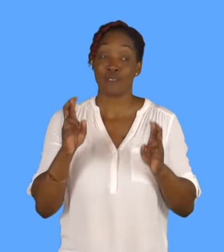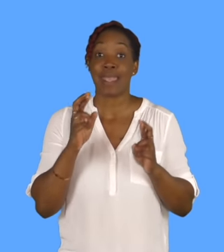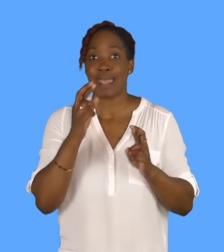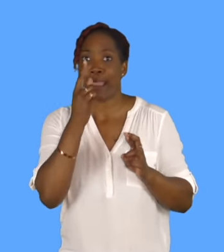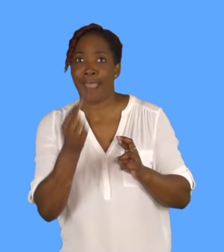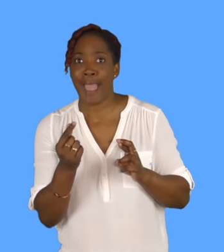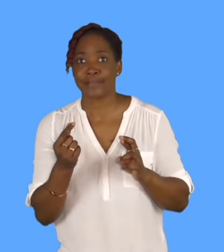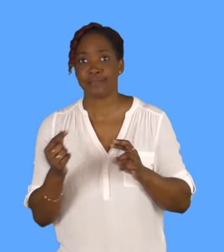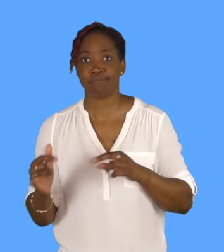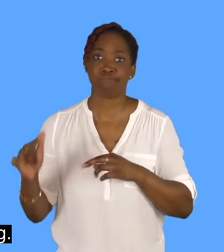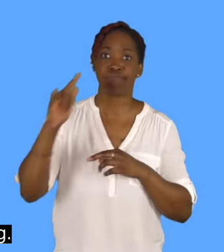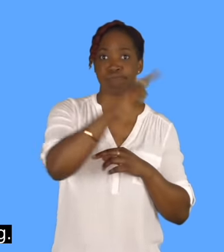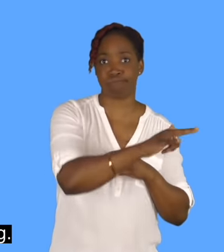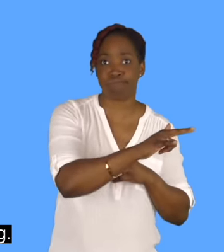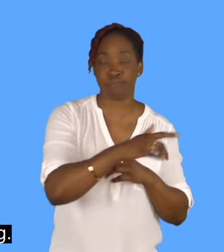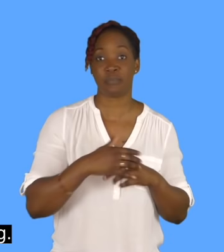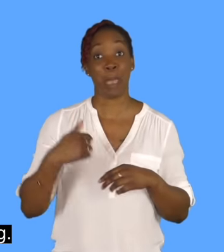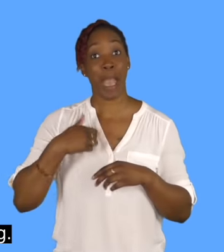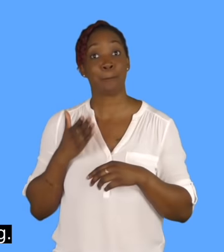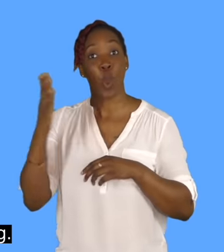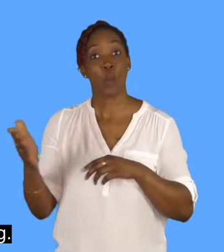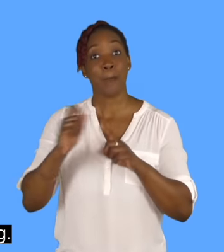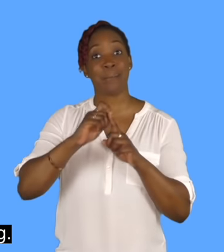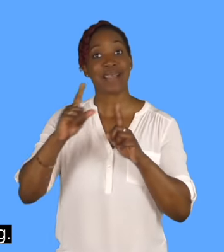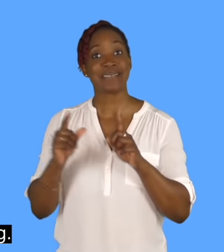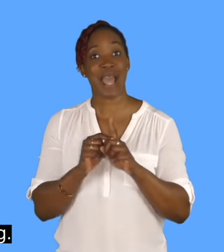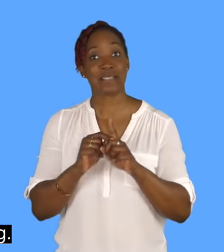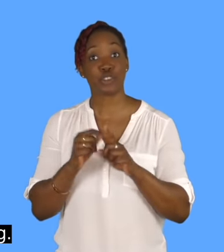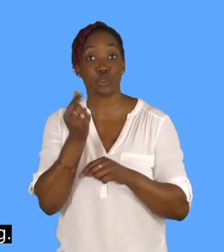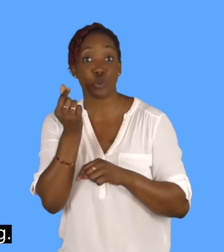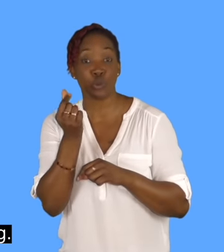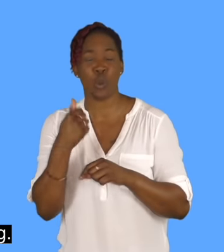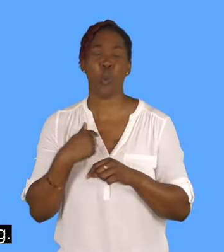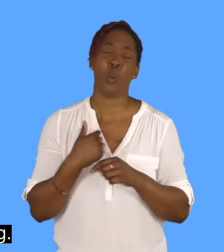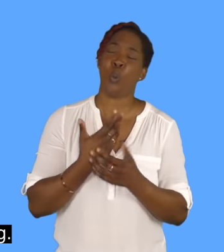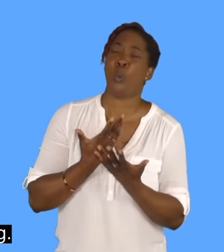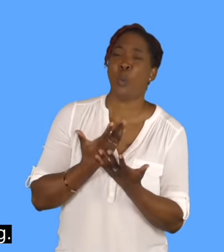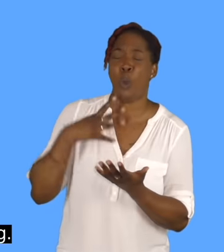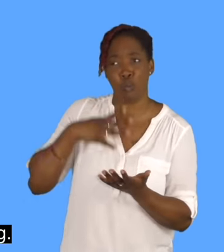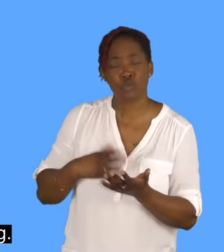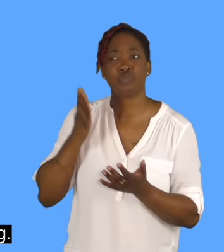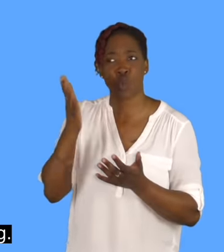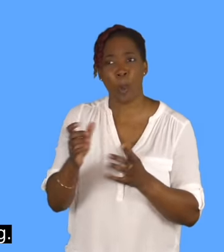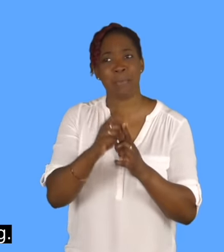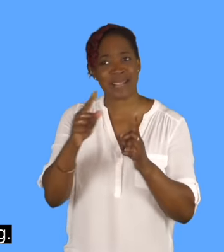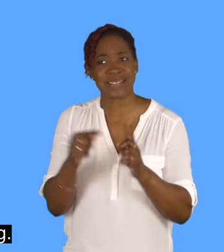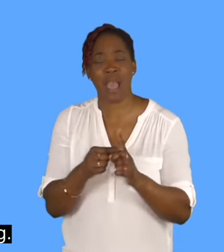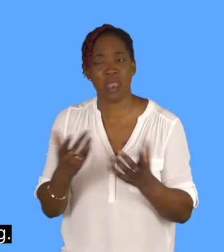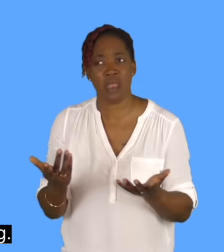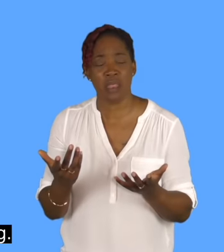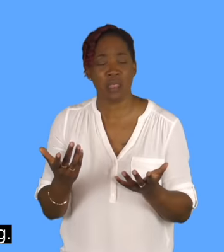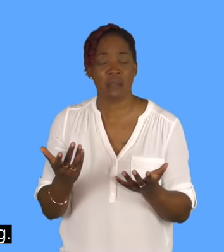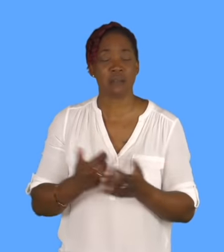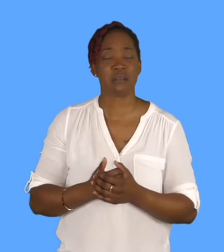Pakistan, I want to go to Karachi just for the seafood, it's meant to be amazing.